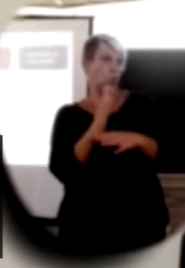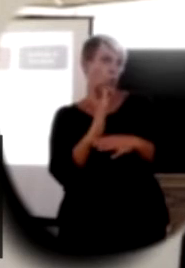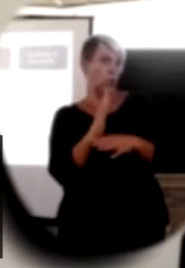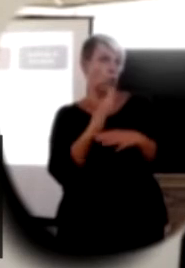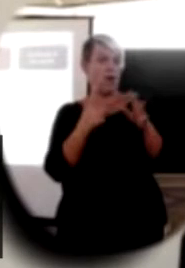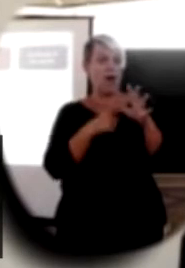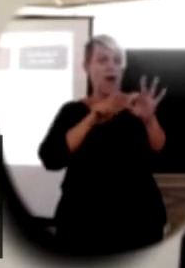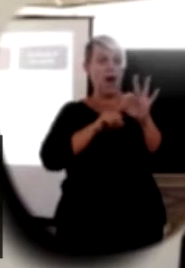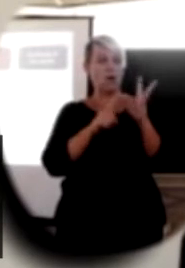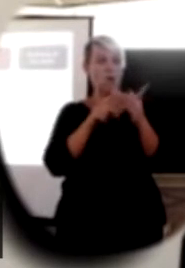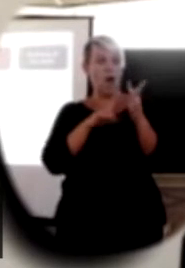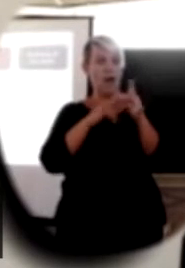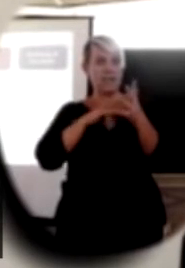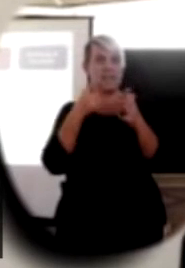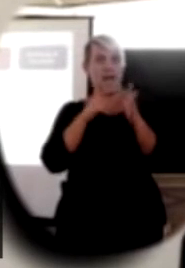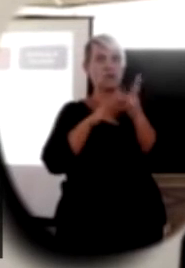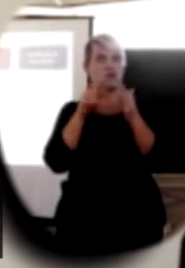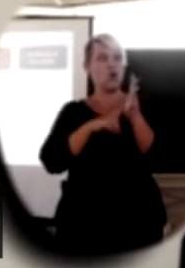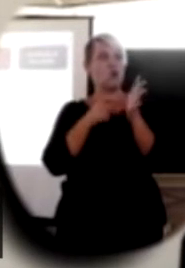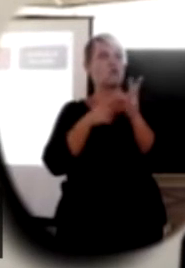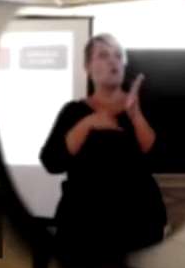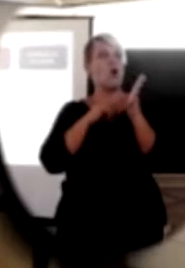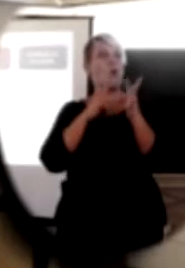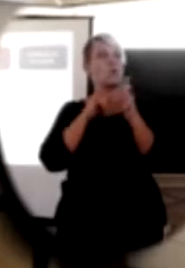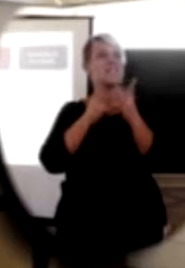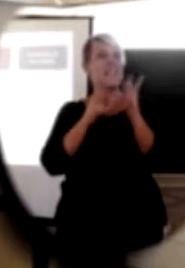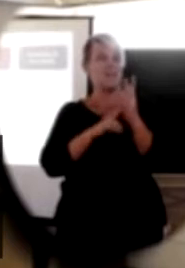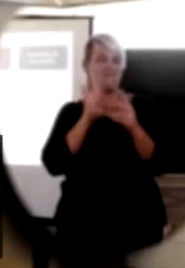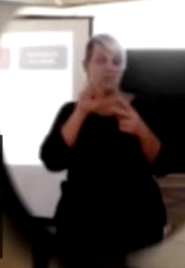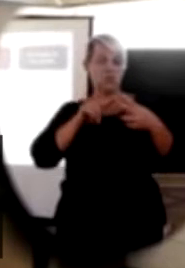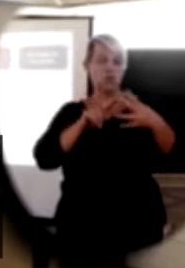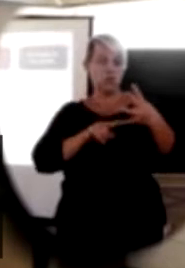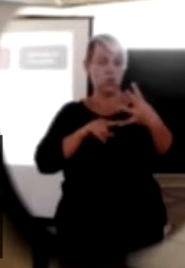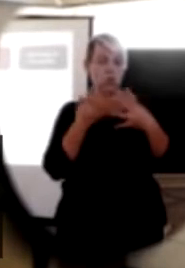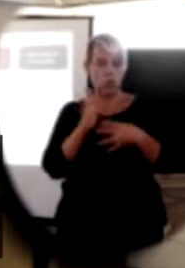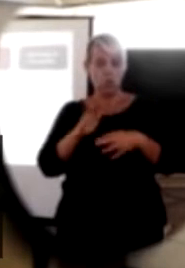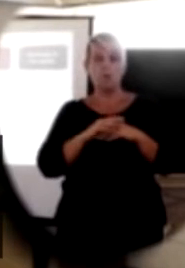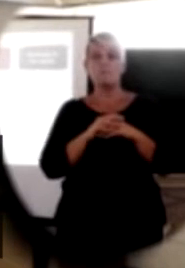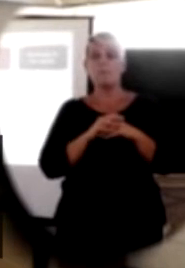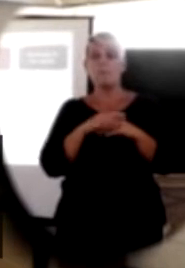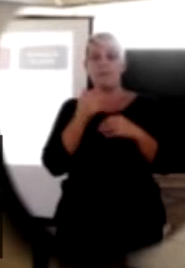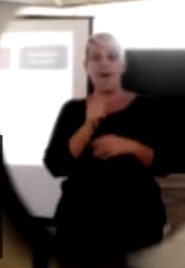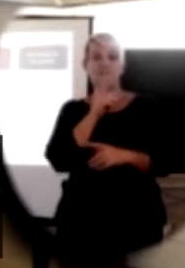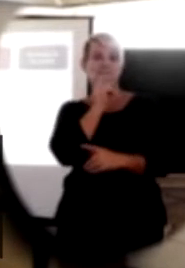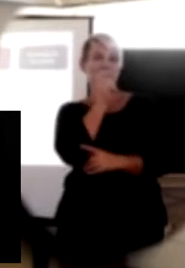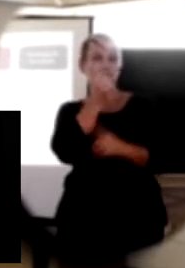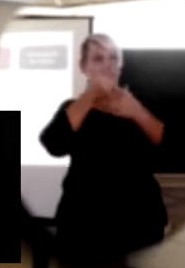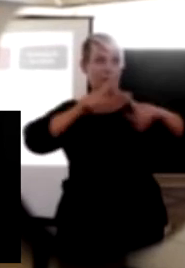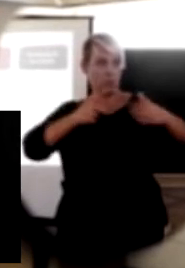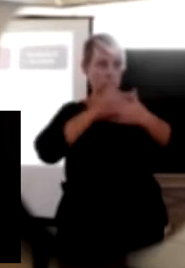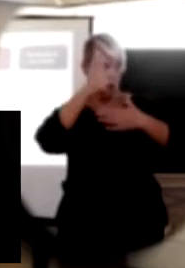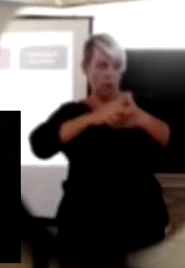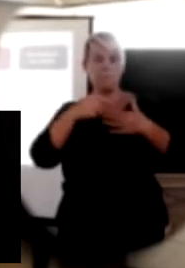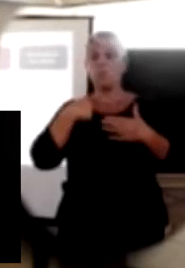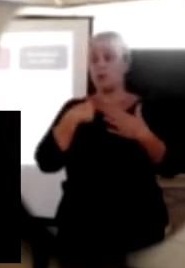at Aquinas and John Wollaston which is fantastic. We also have a speech and language program. We are